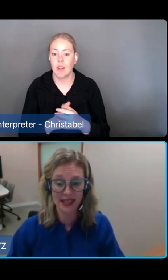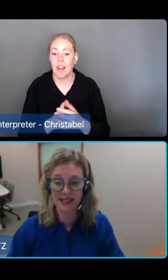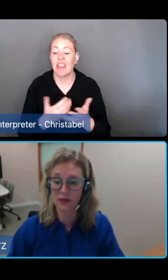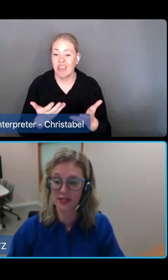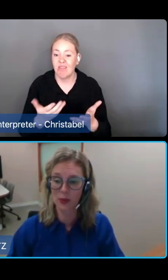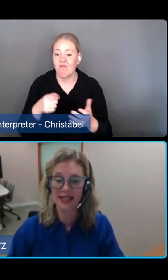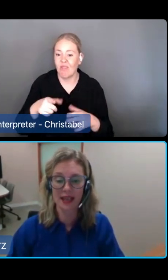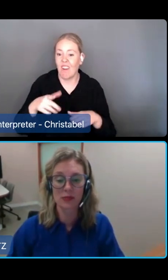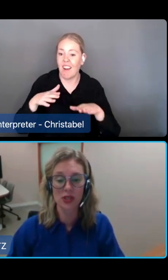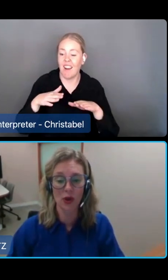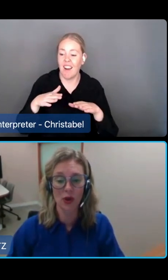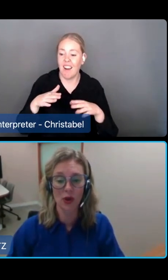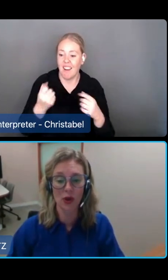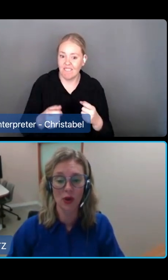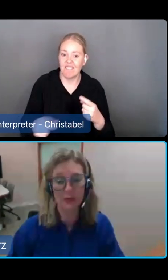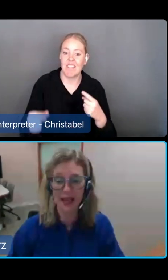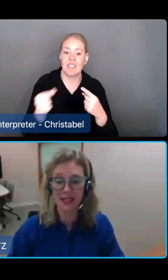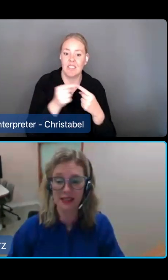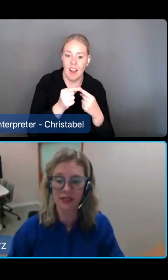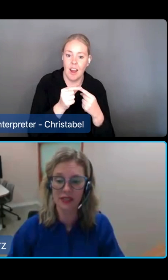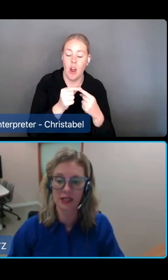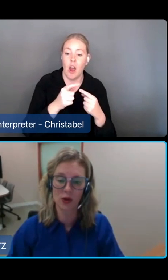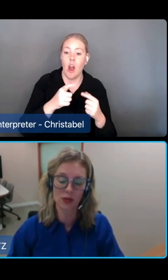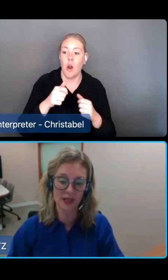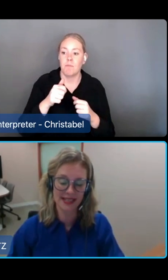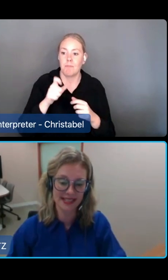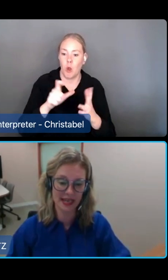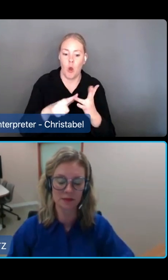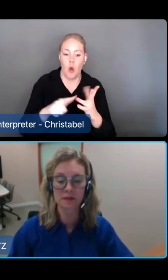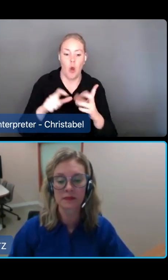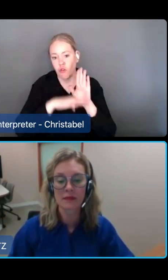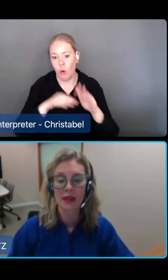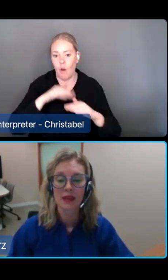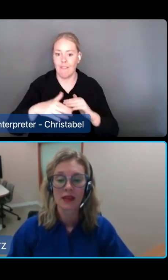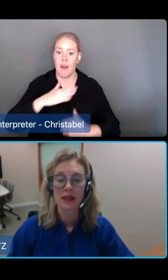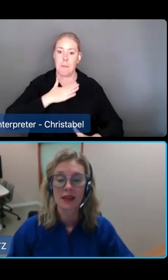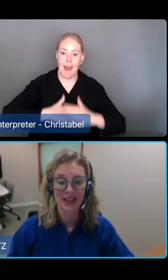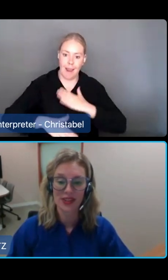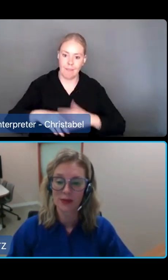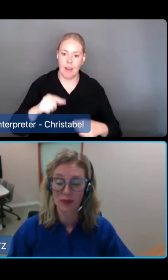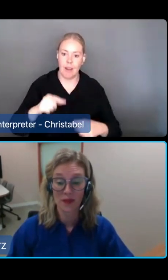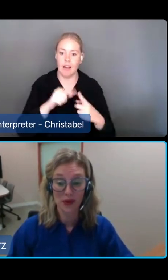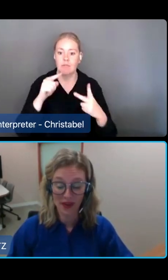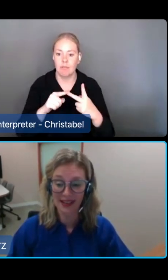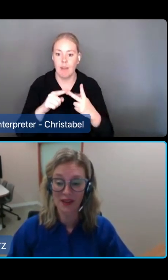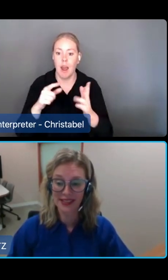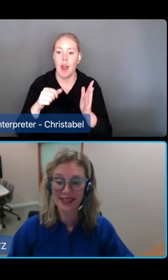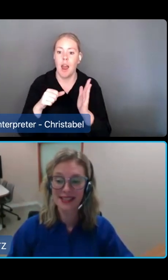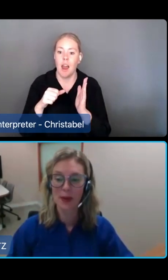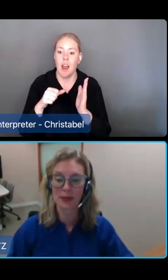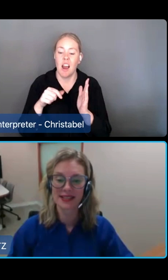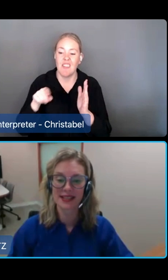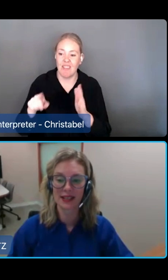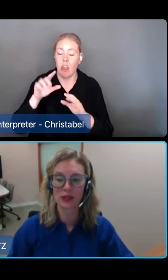incident response scheme to home care and flexible care delivered in a home or community setting. It strengthened provider